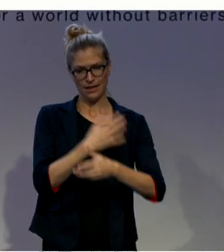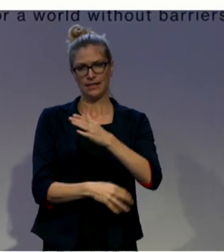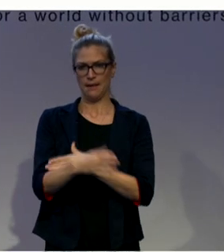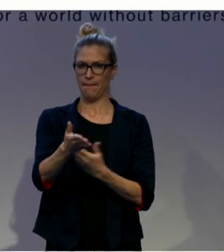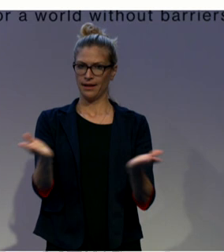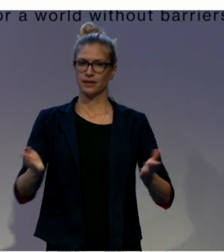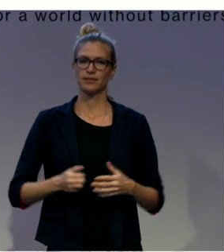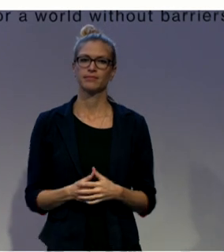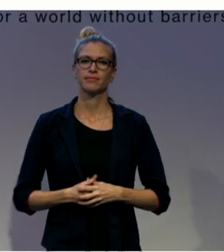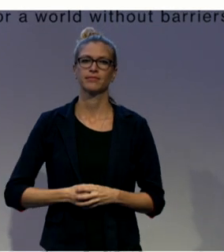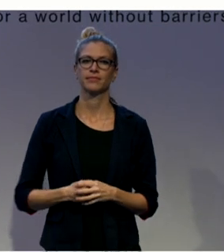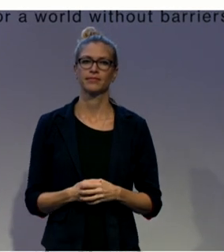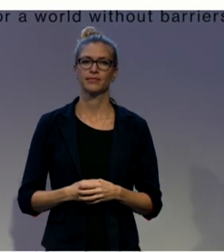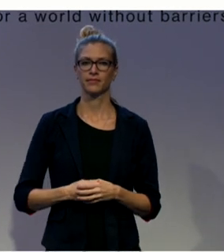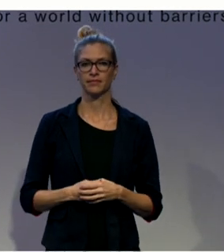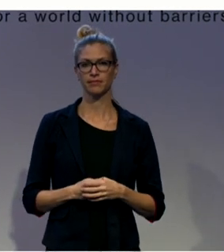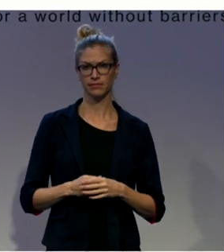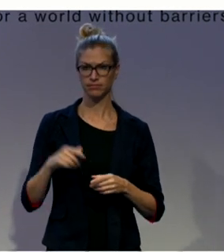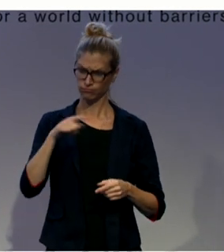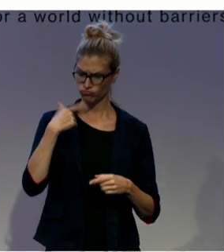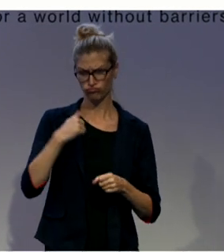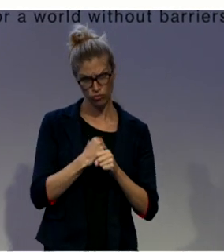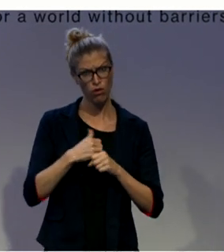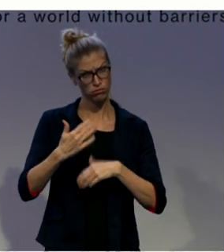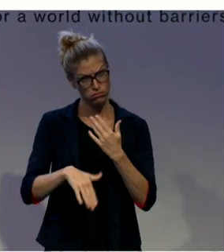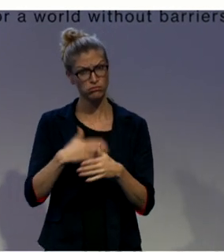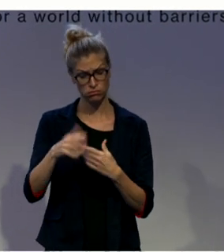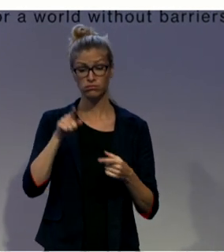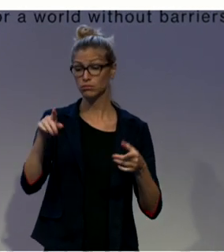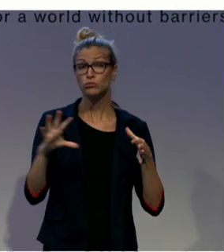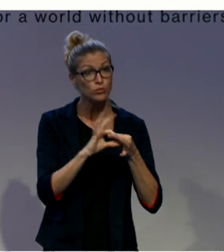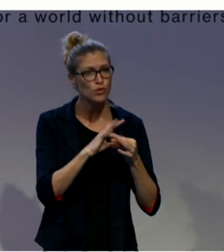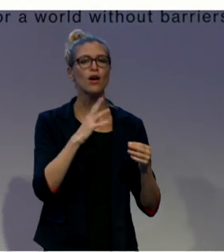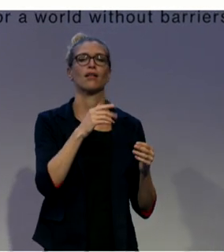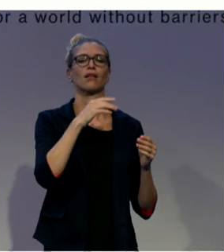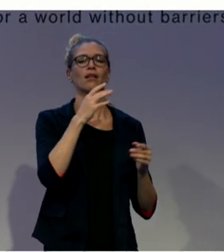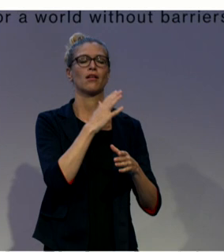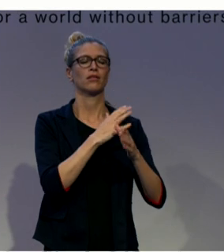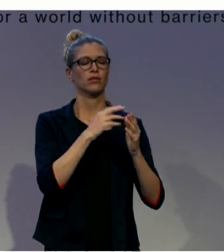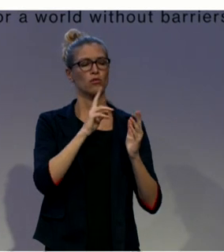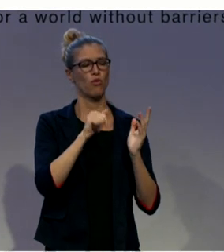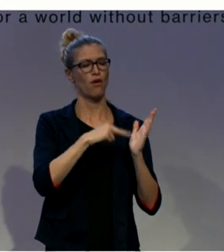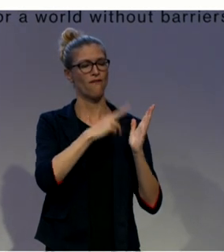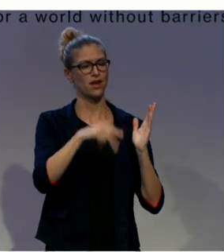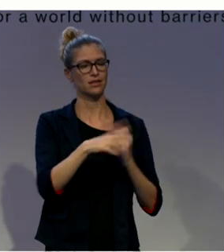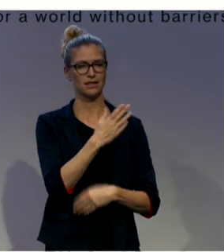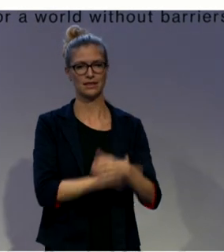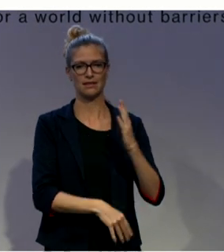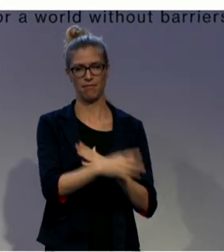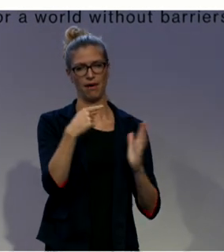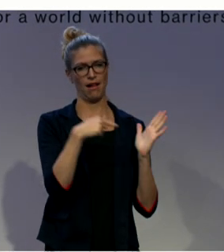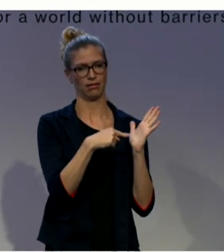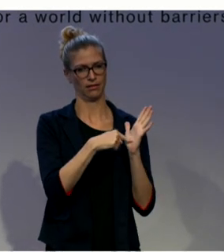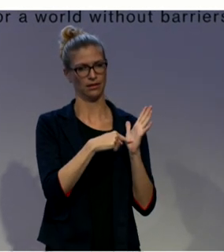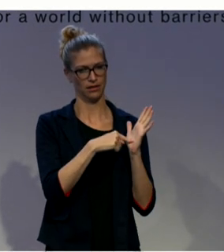work with the Convention on the Rights of Persons with Disability and the Optional Protocol, providing shadow reports and presenting